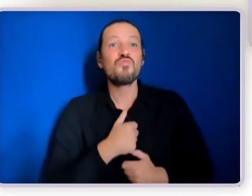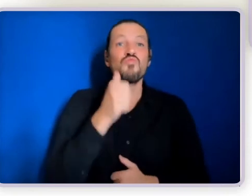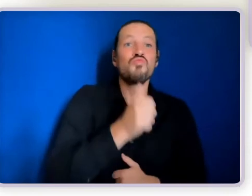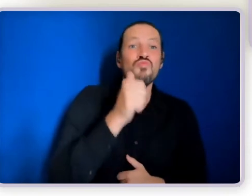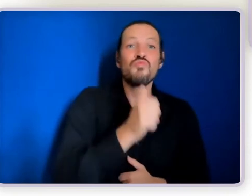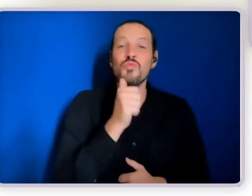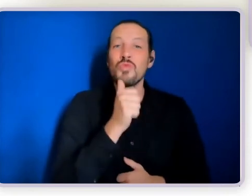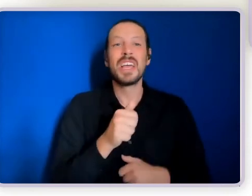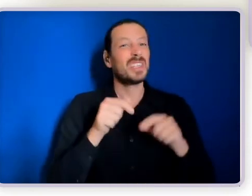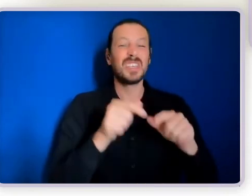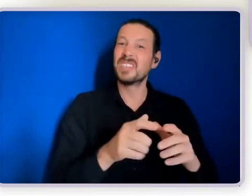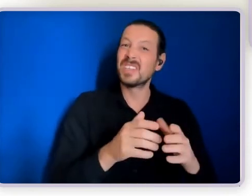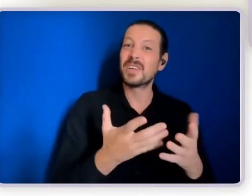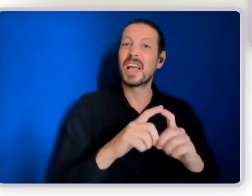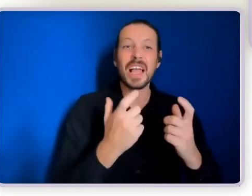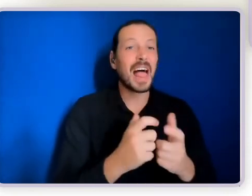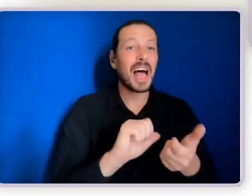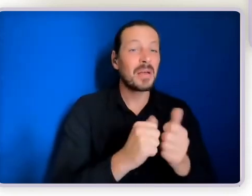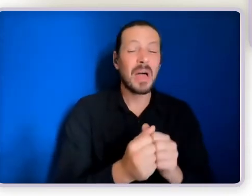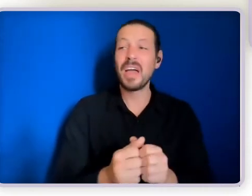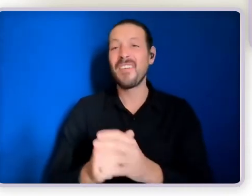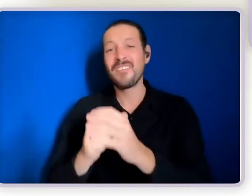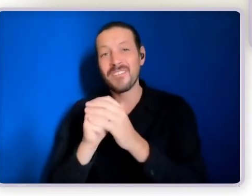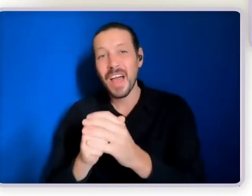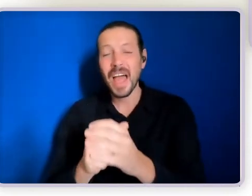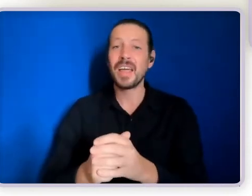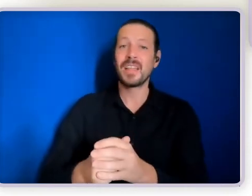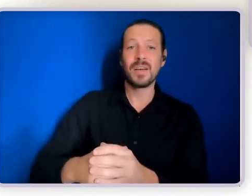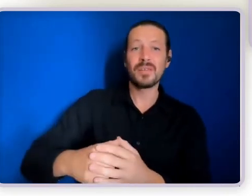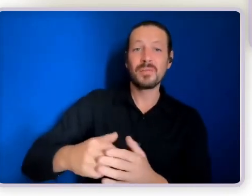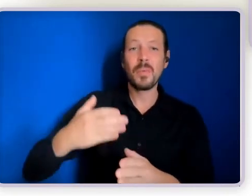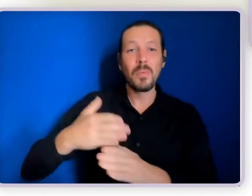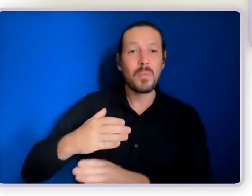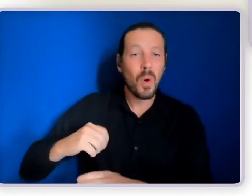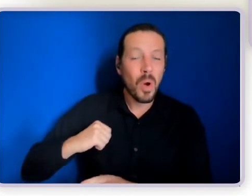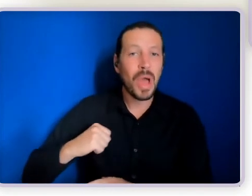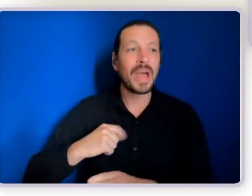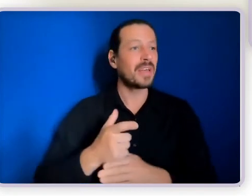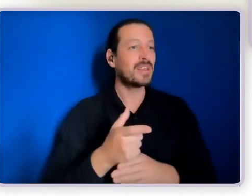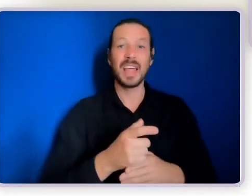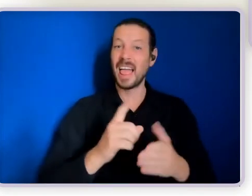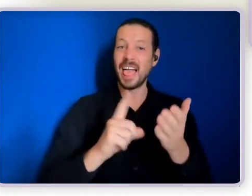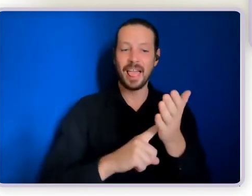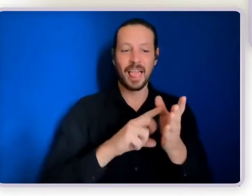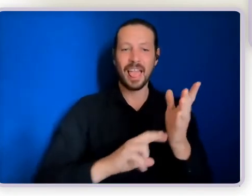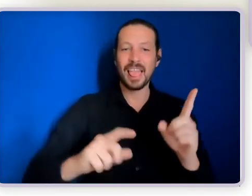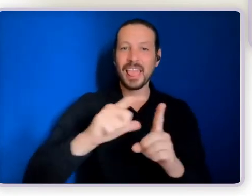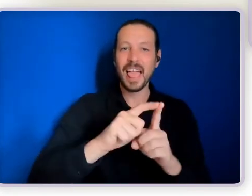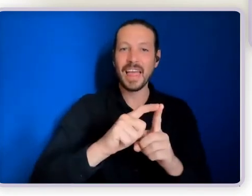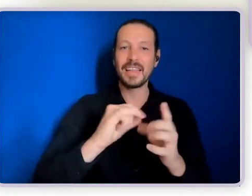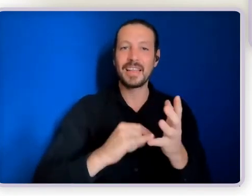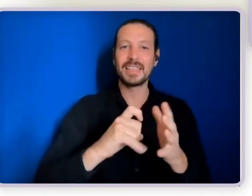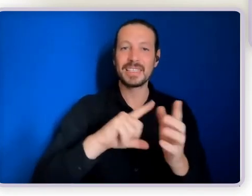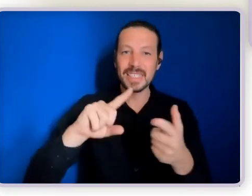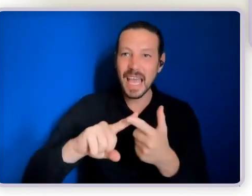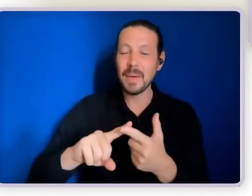and a friend an employee he was an assistant landscaper he's participated like as a employee at a sporting stadium in the food outlets